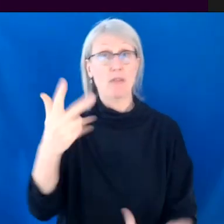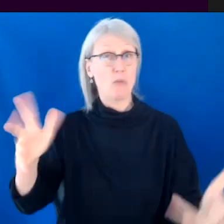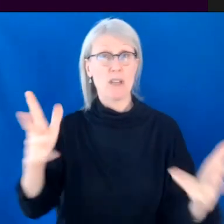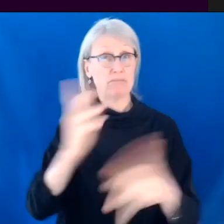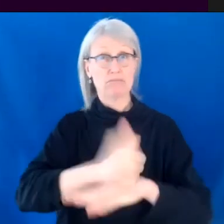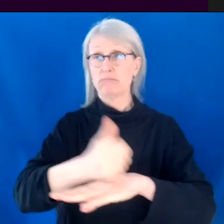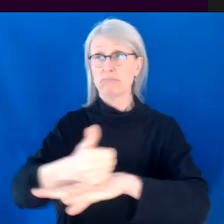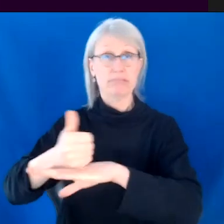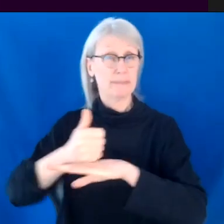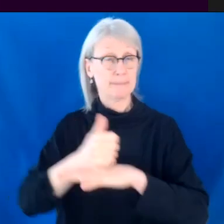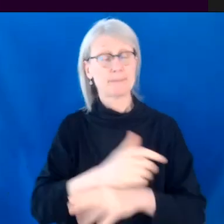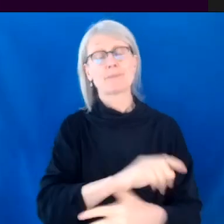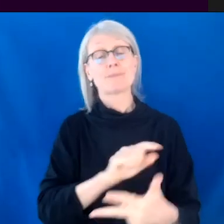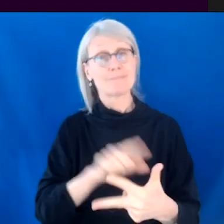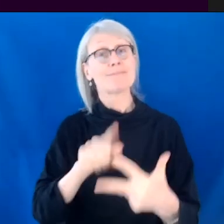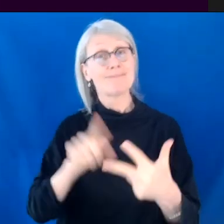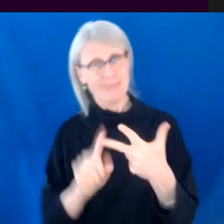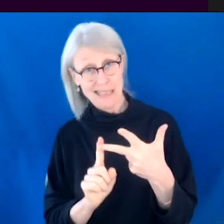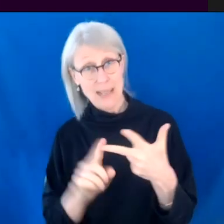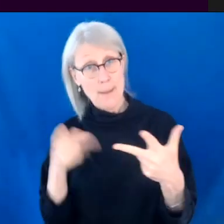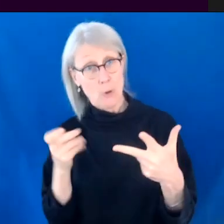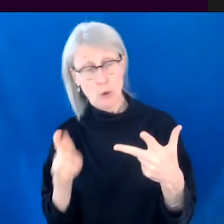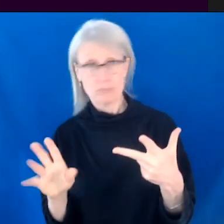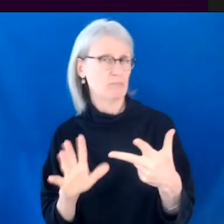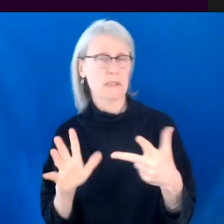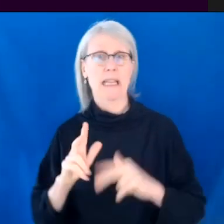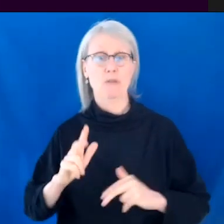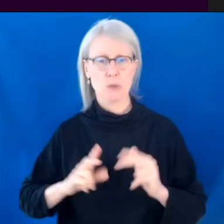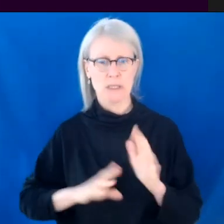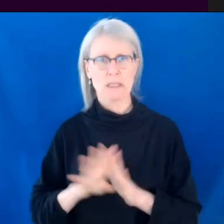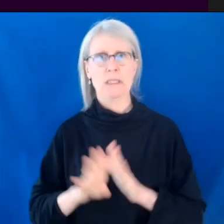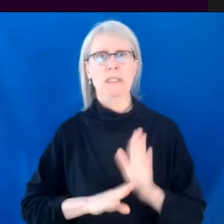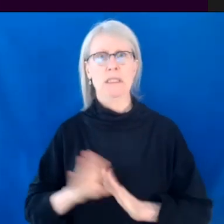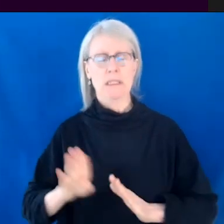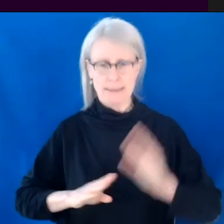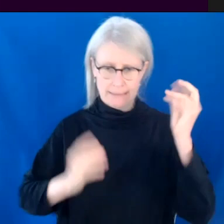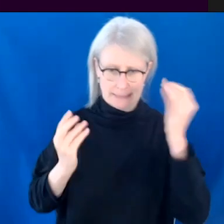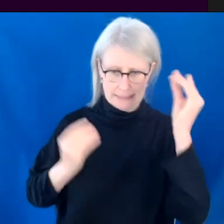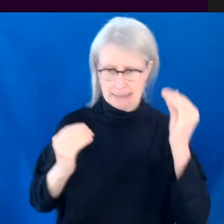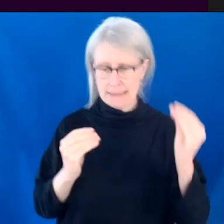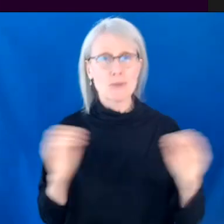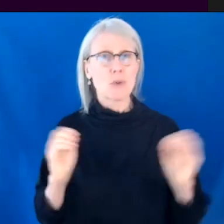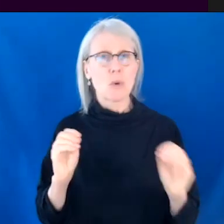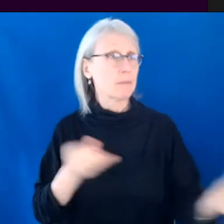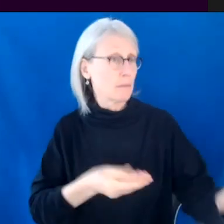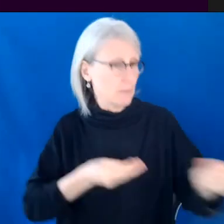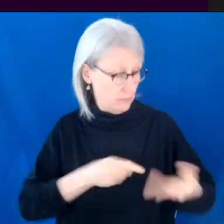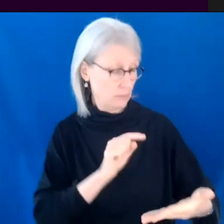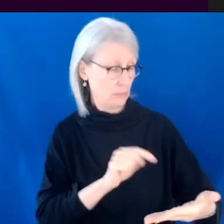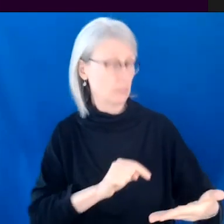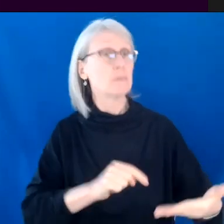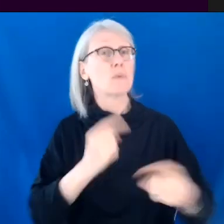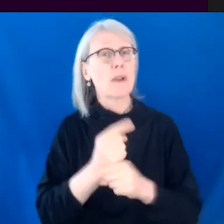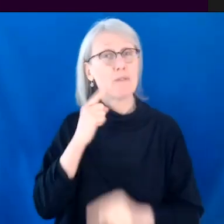So then doing the Porter, it's so different. Like you're building it all from the ground up and there is no playbook of like what's right for